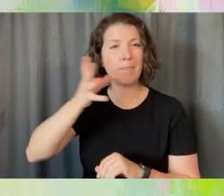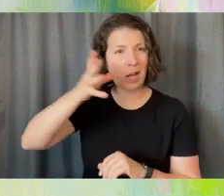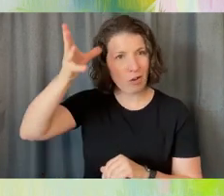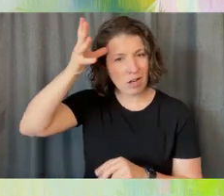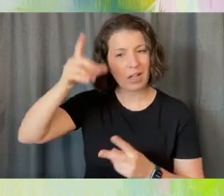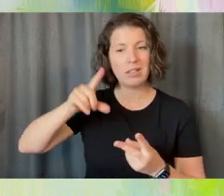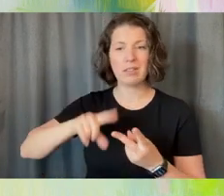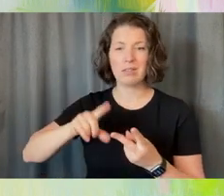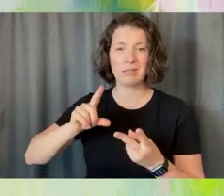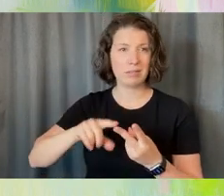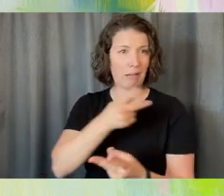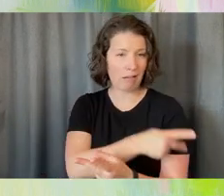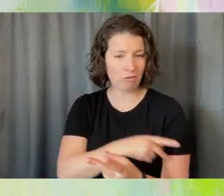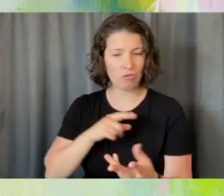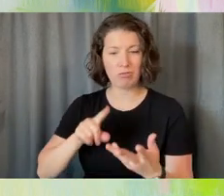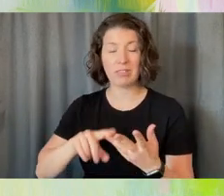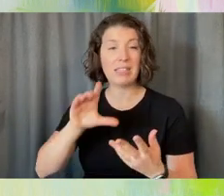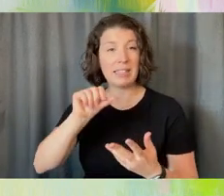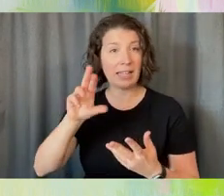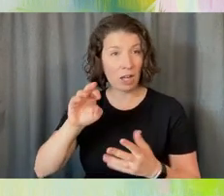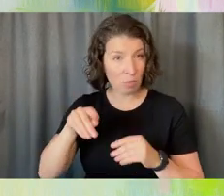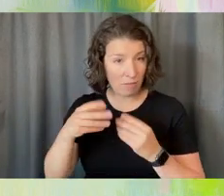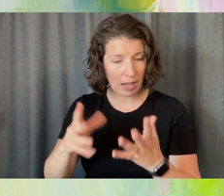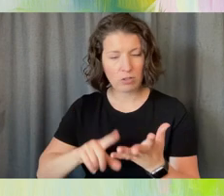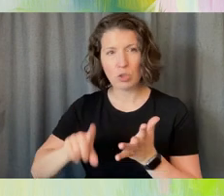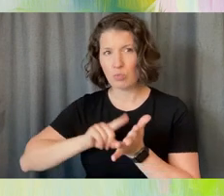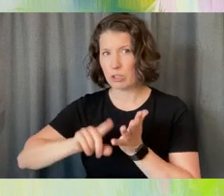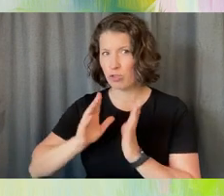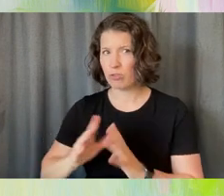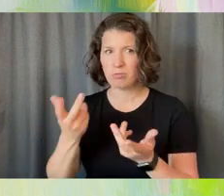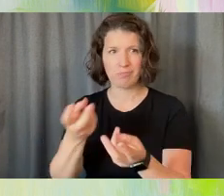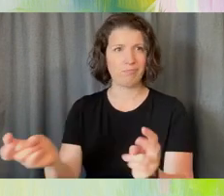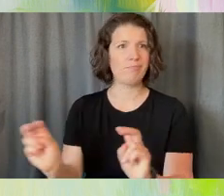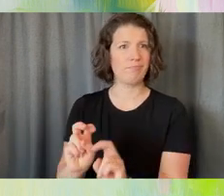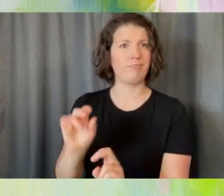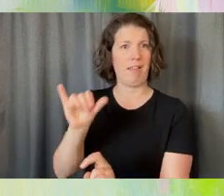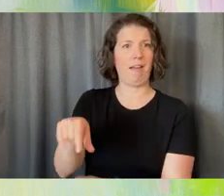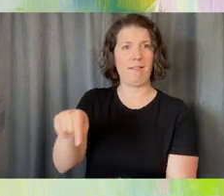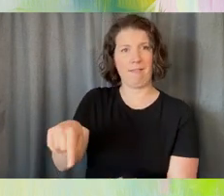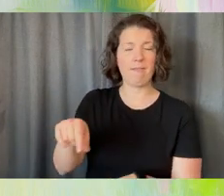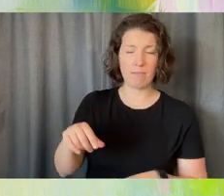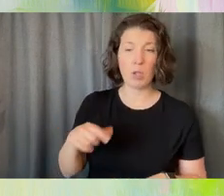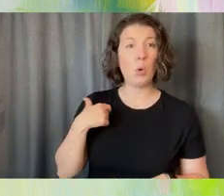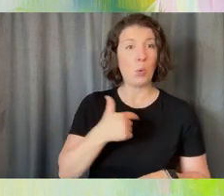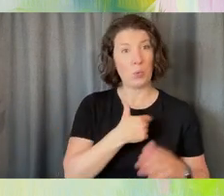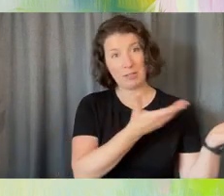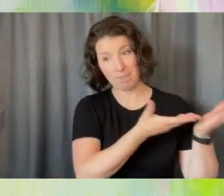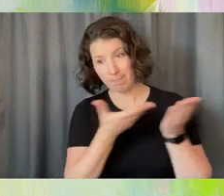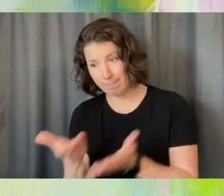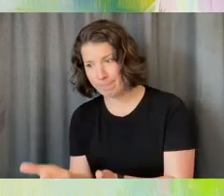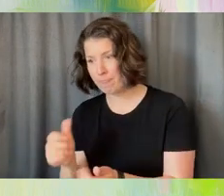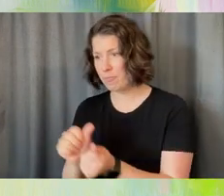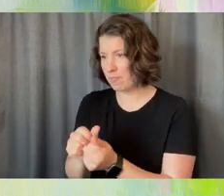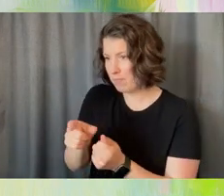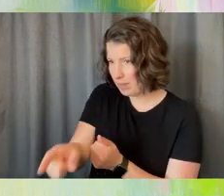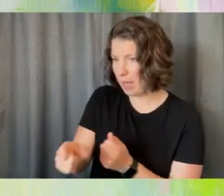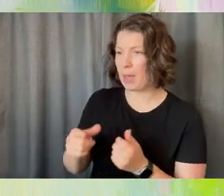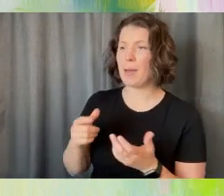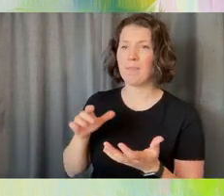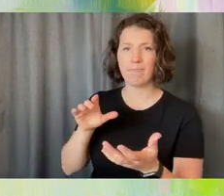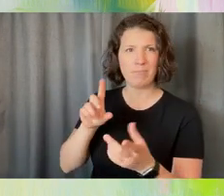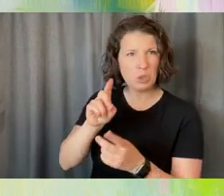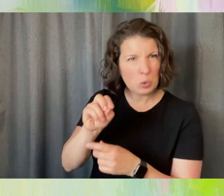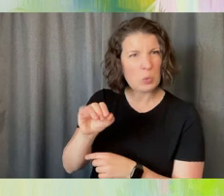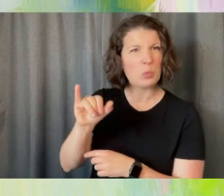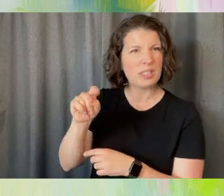and also researchers are at that table. And we just take things to them. We do it with them. They give us the feedback. We are often